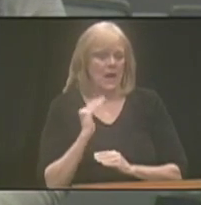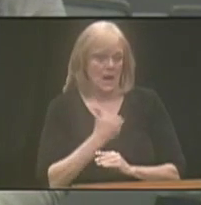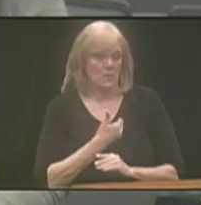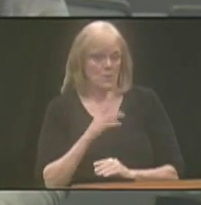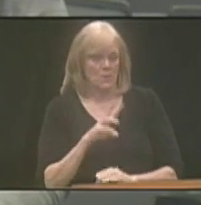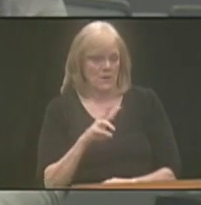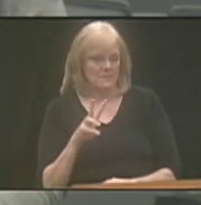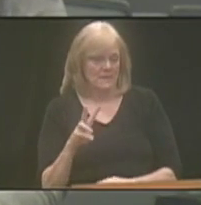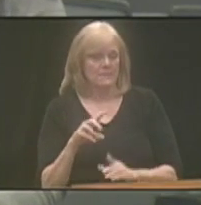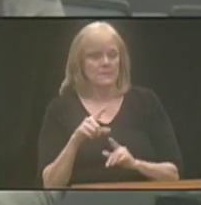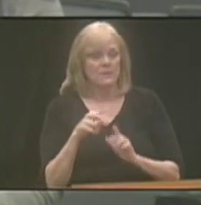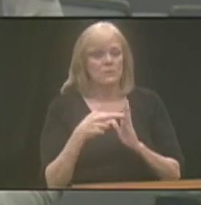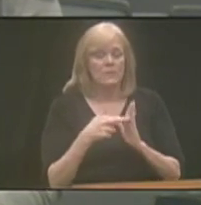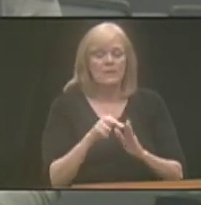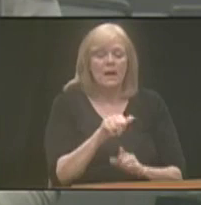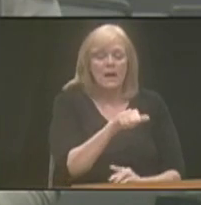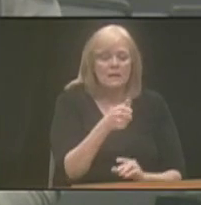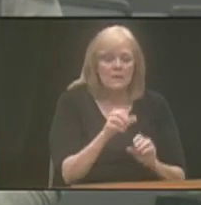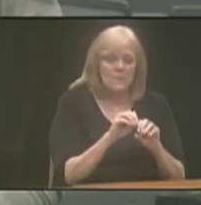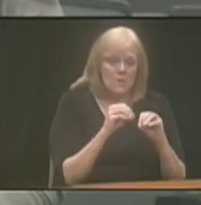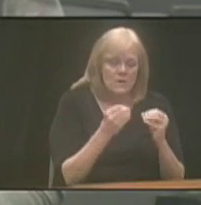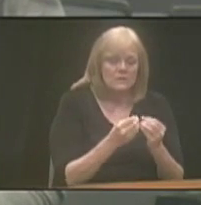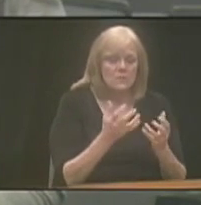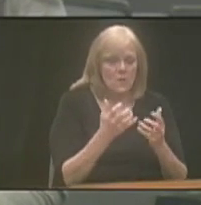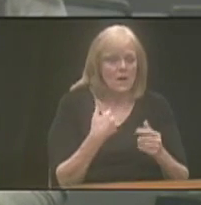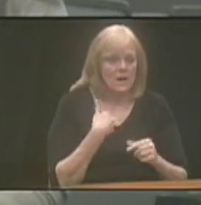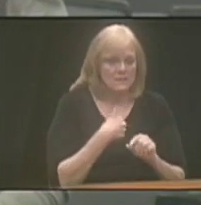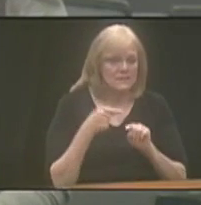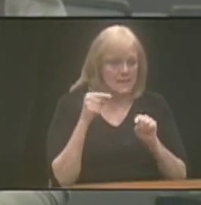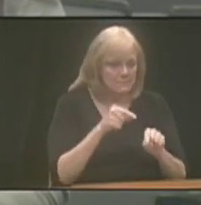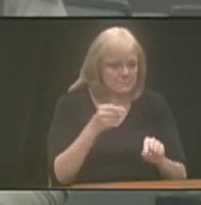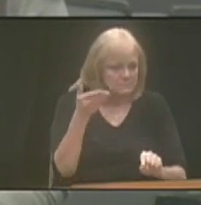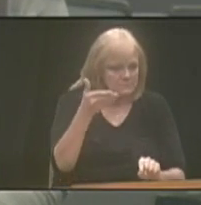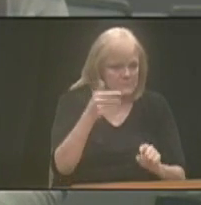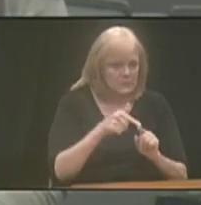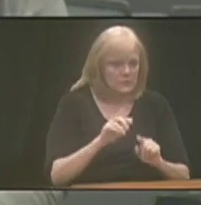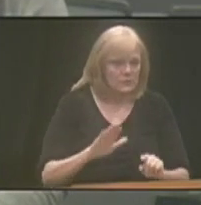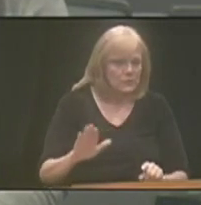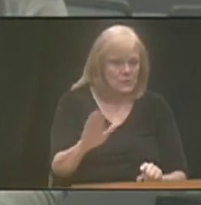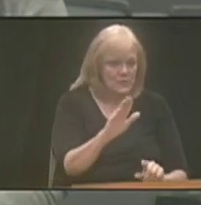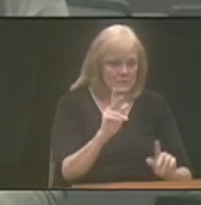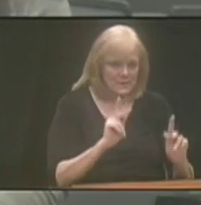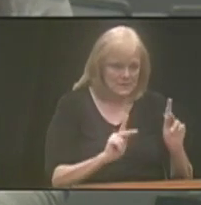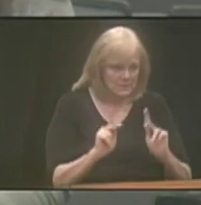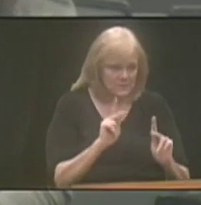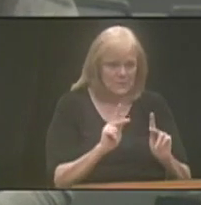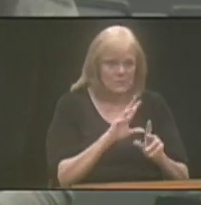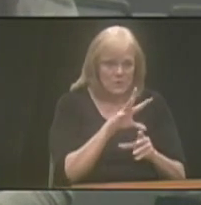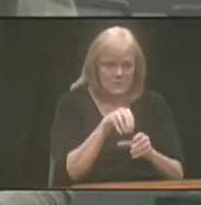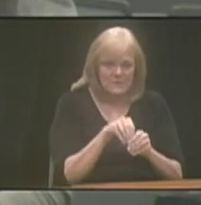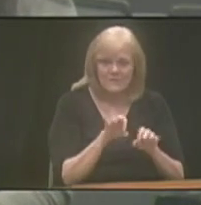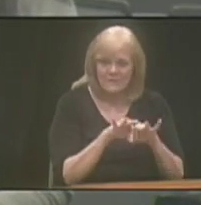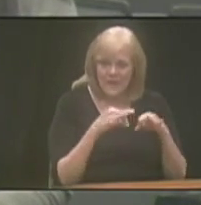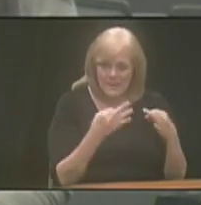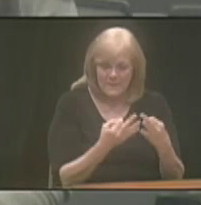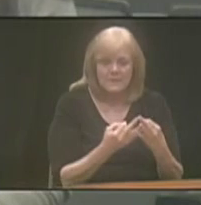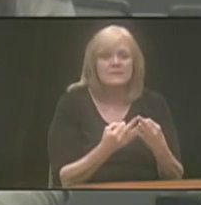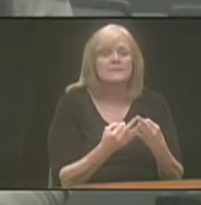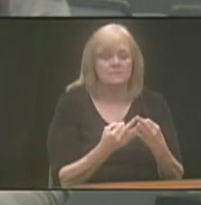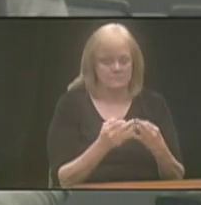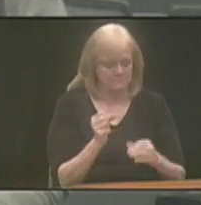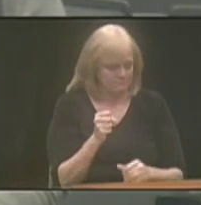But if you represent another organization and you would like us to come speak to your constituents or participants or families,